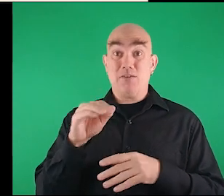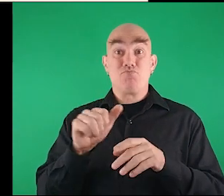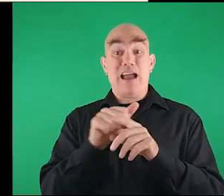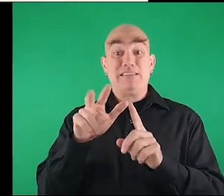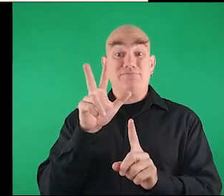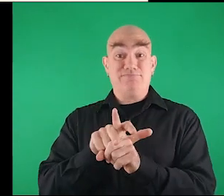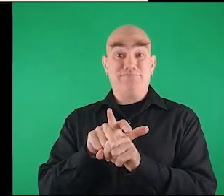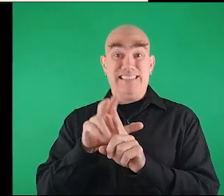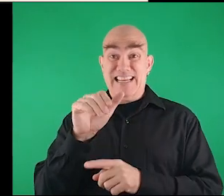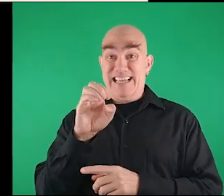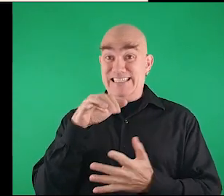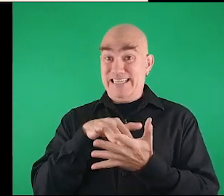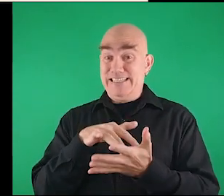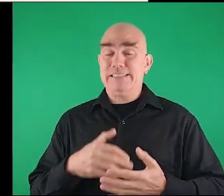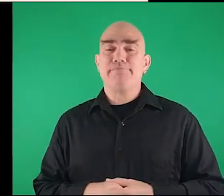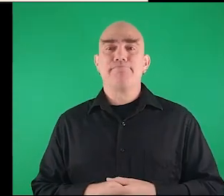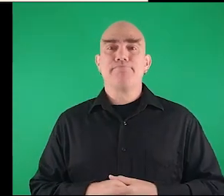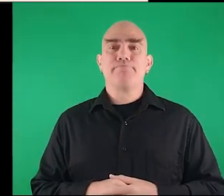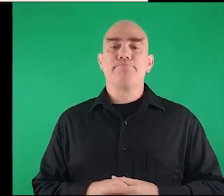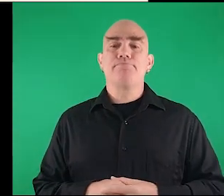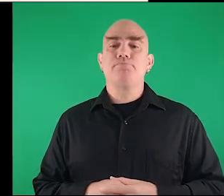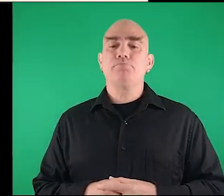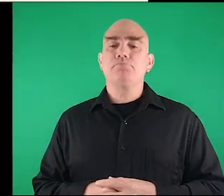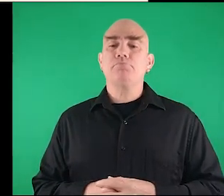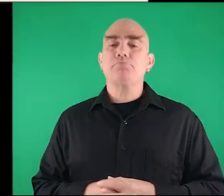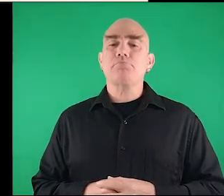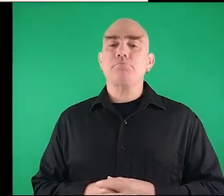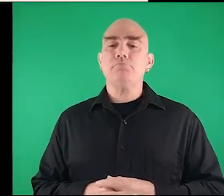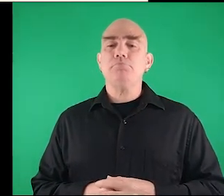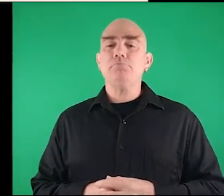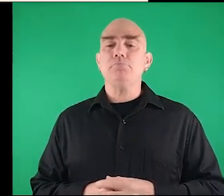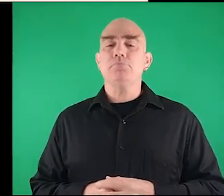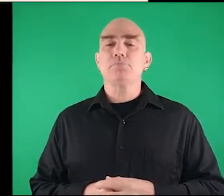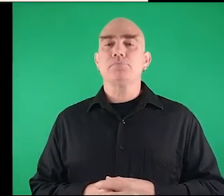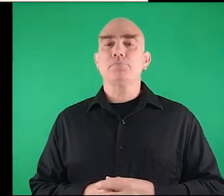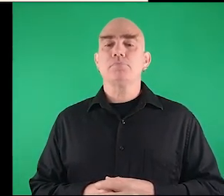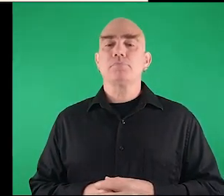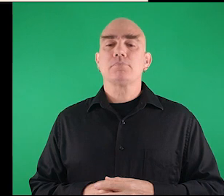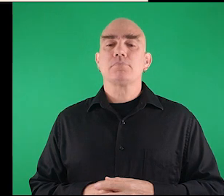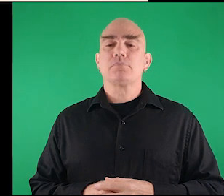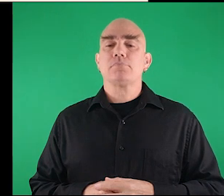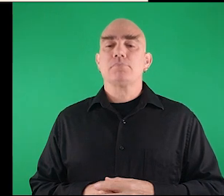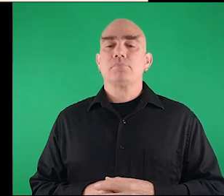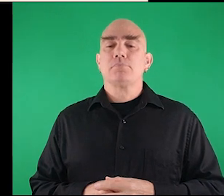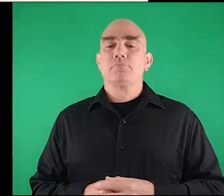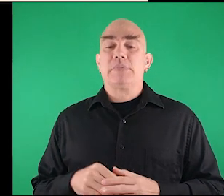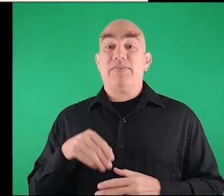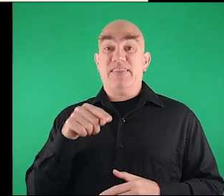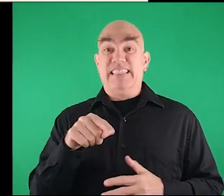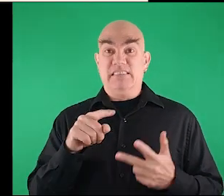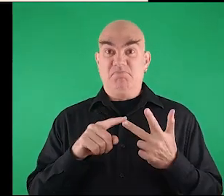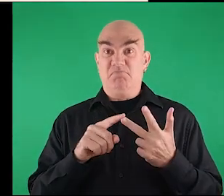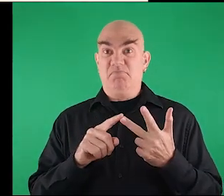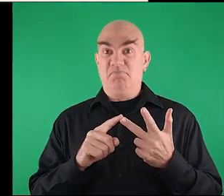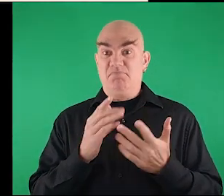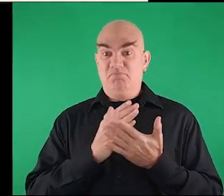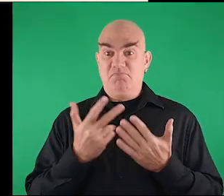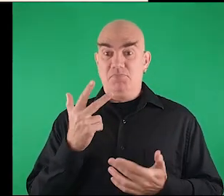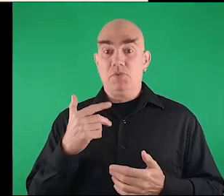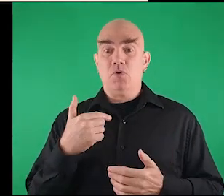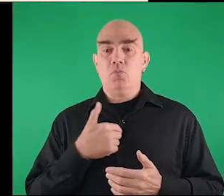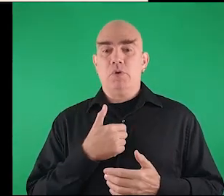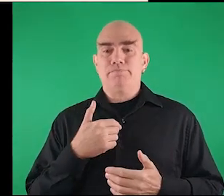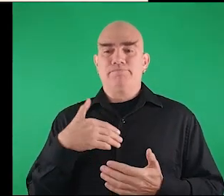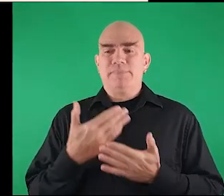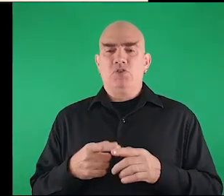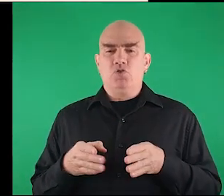and in practice in some case studies. In this episode, we get